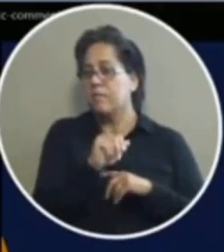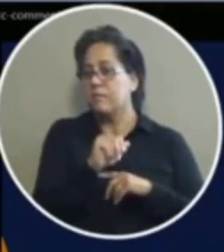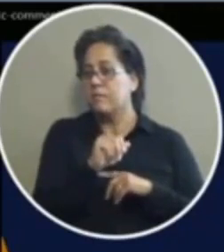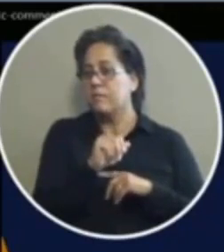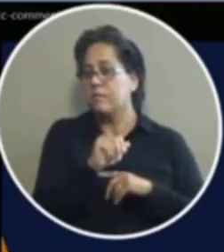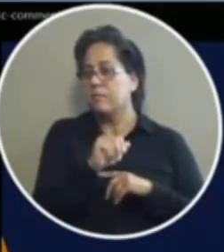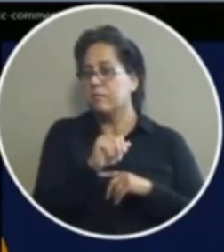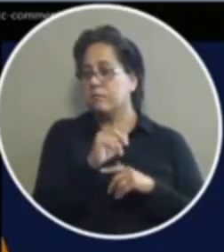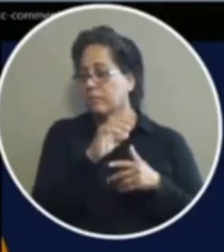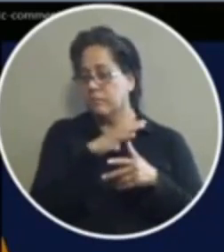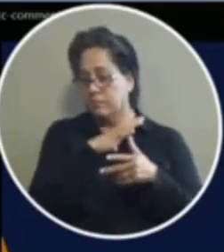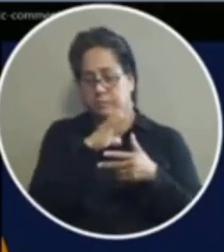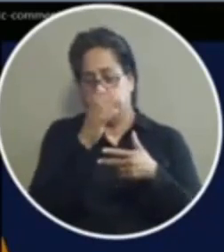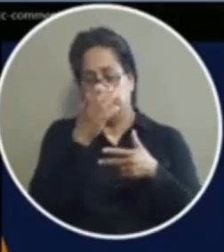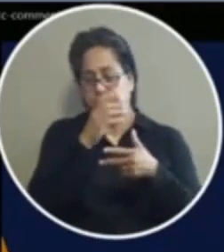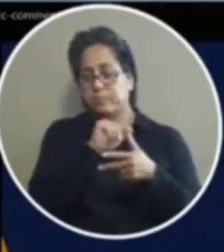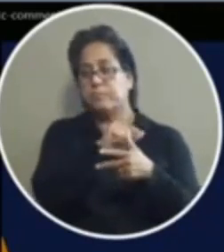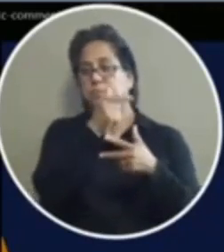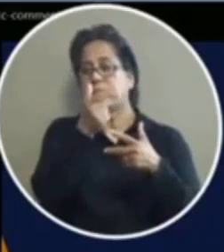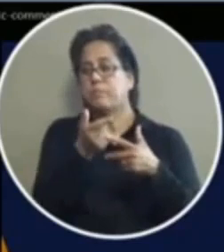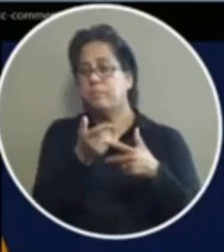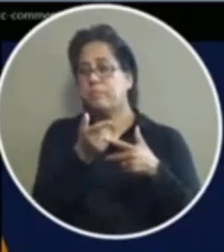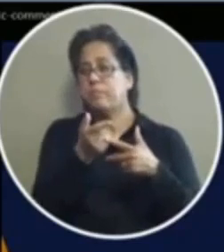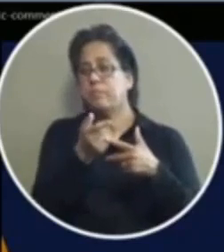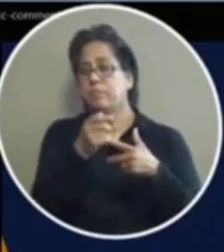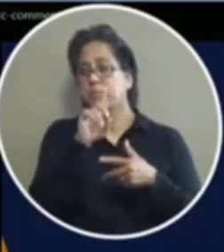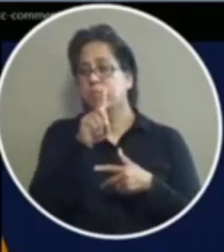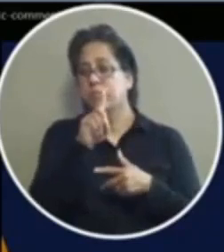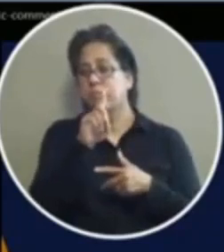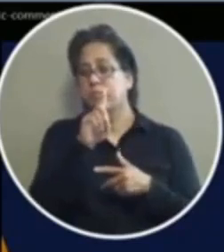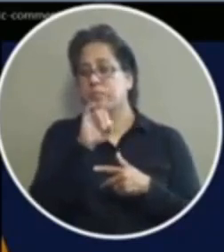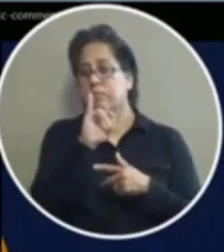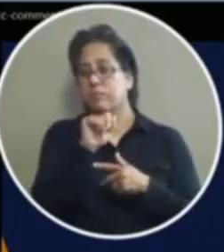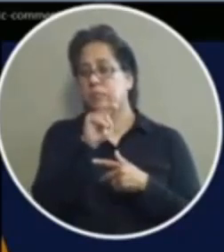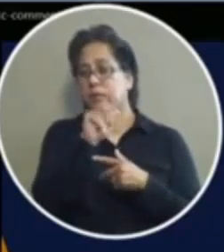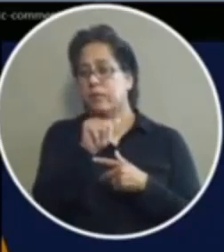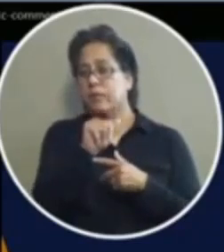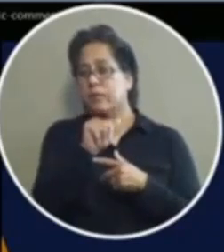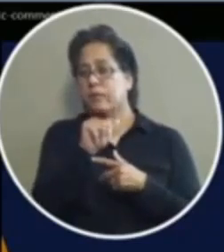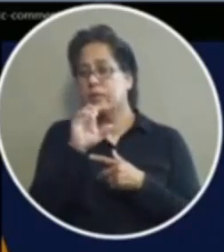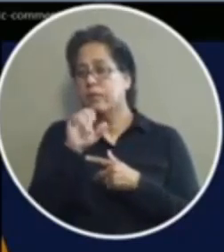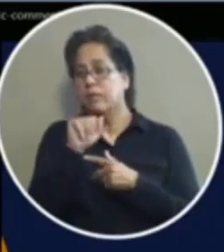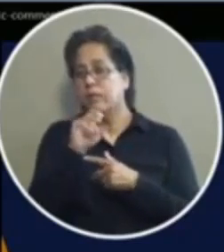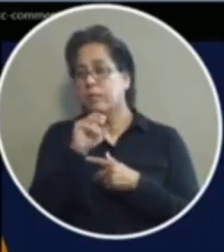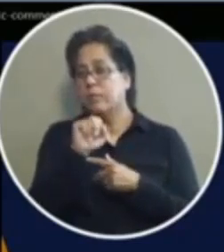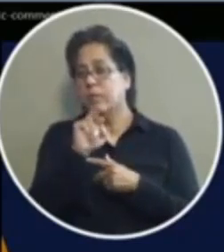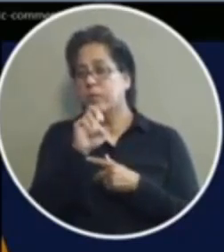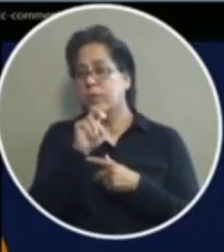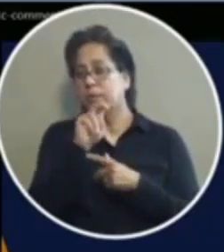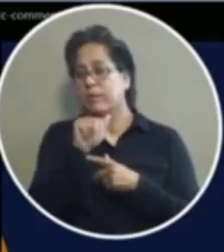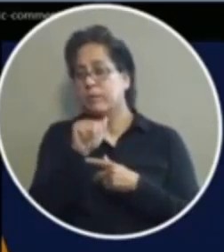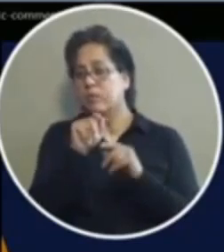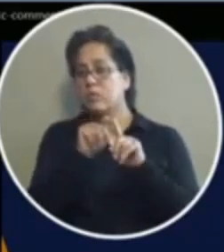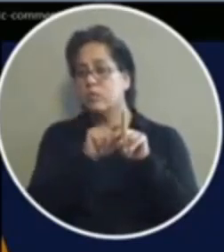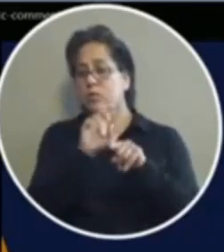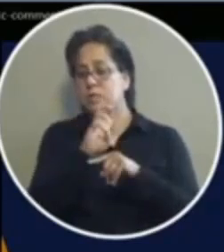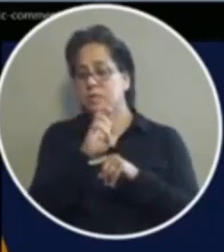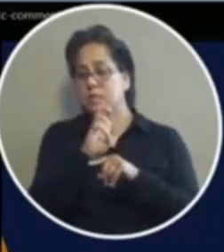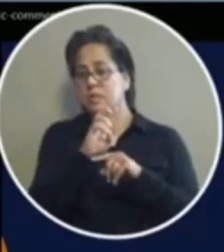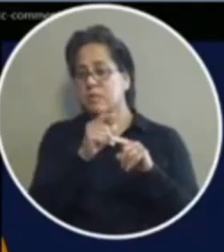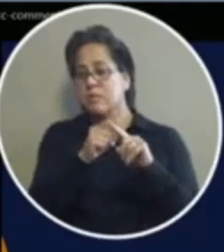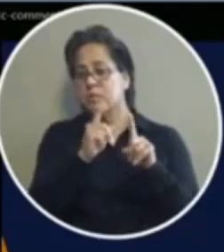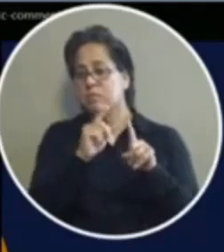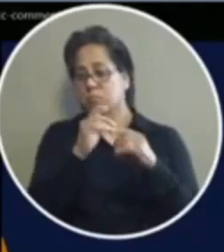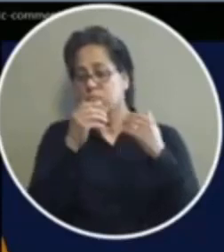we'll move on to the next speaker miss diana camarena if you'll press star six you can unmute your